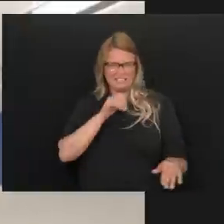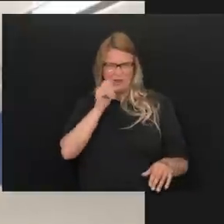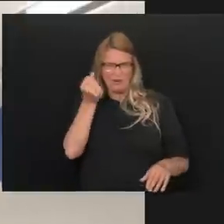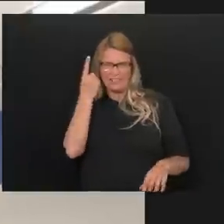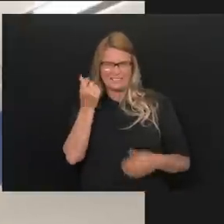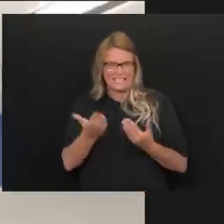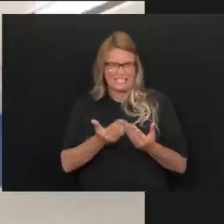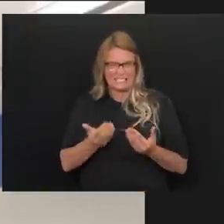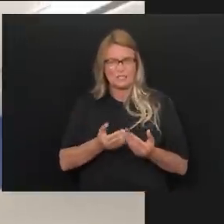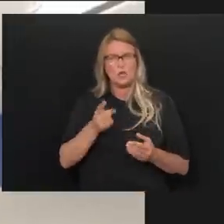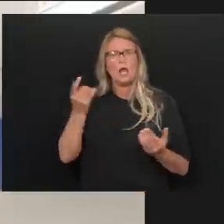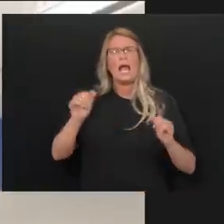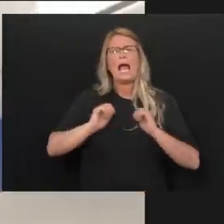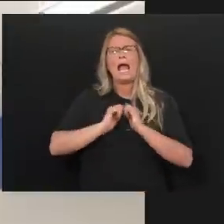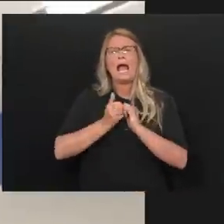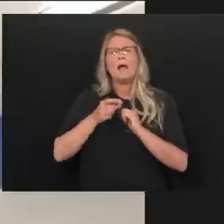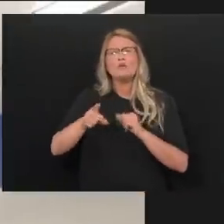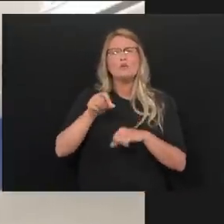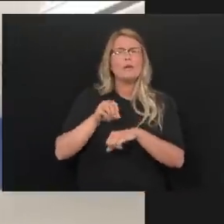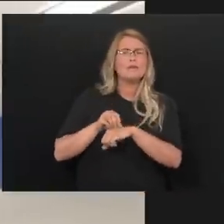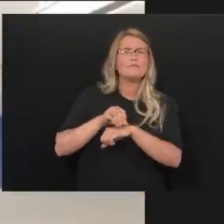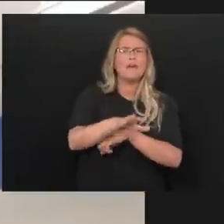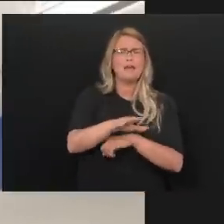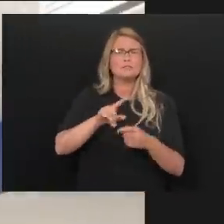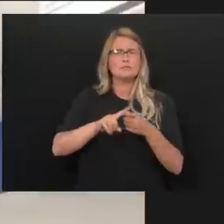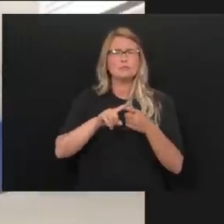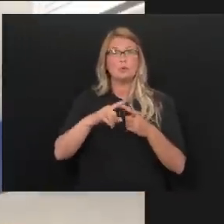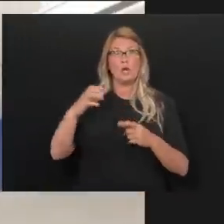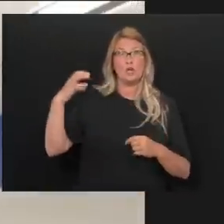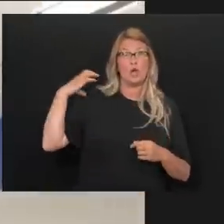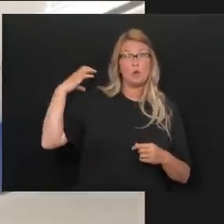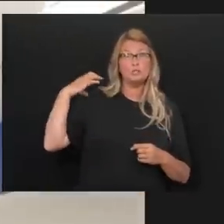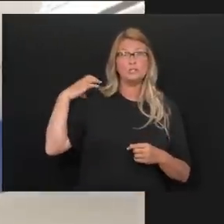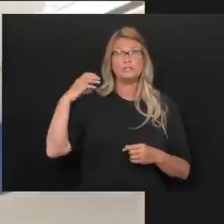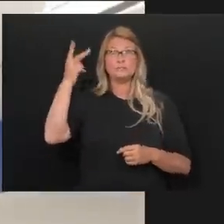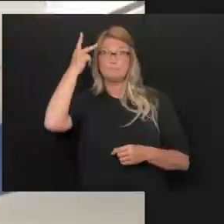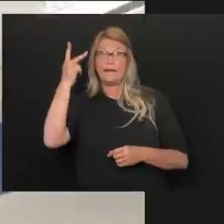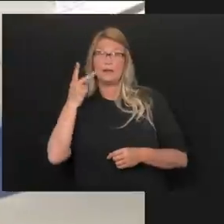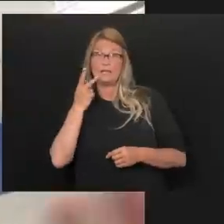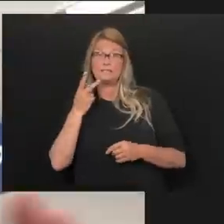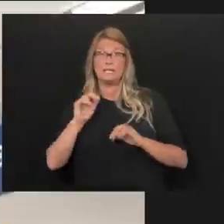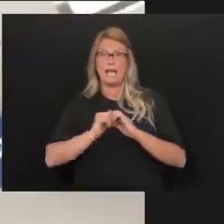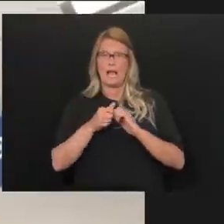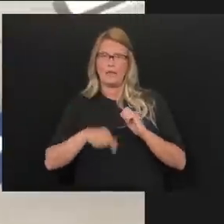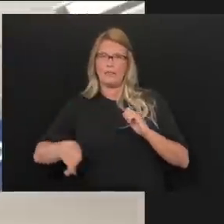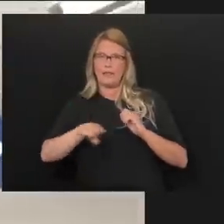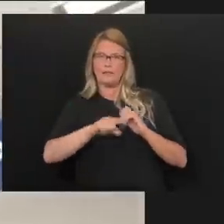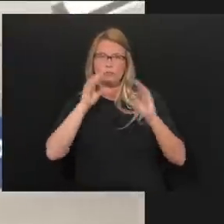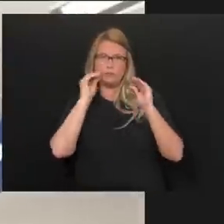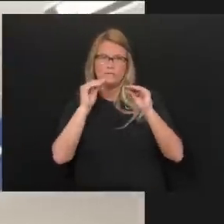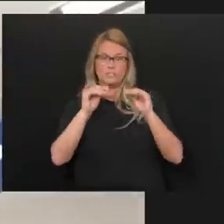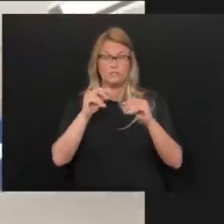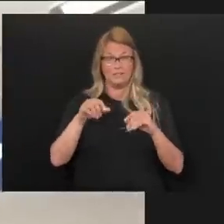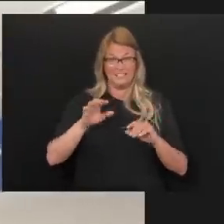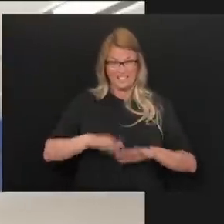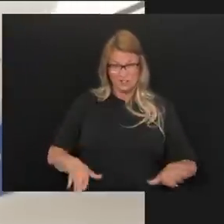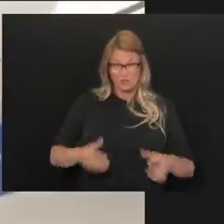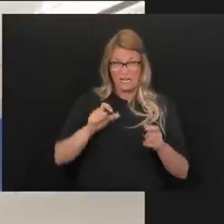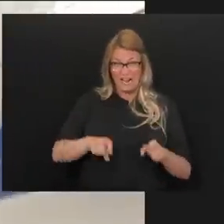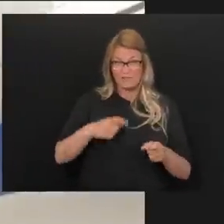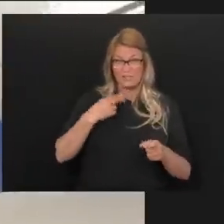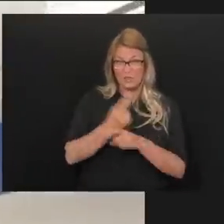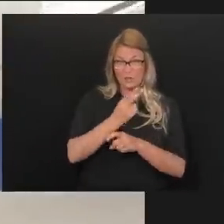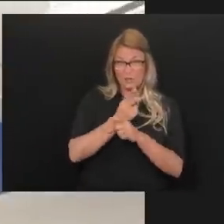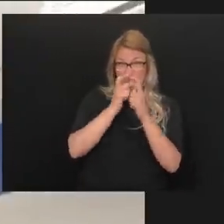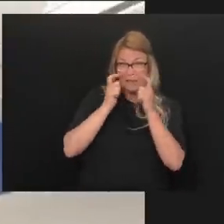advising coaches, parents, and others to do in terms of social distancing? Should kids be wearing masks on a Little League field, even though